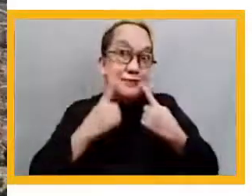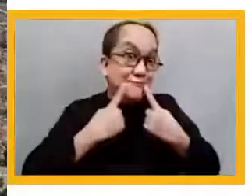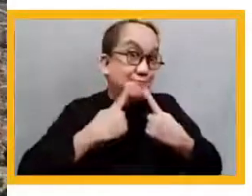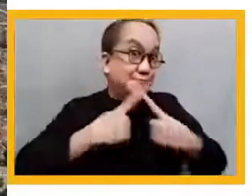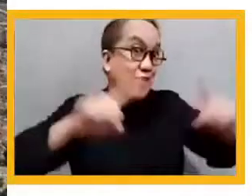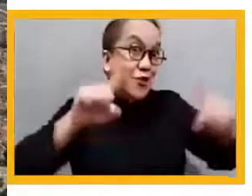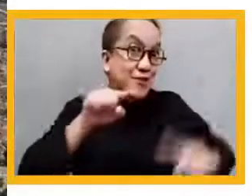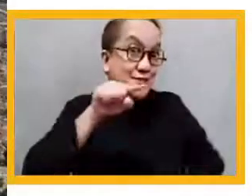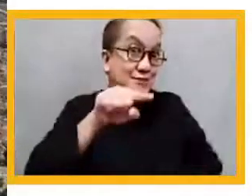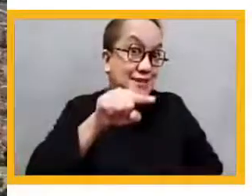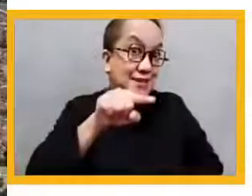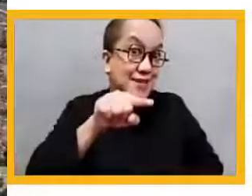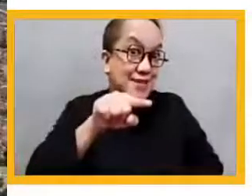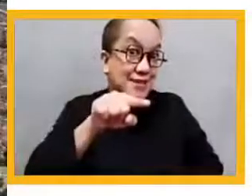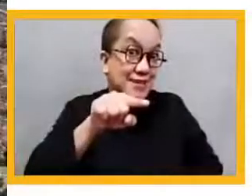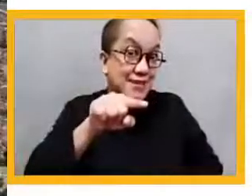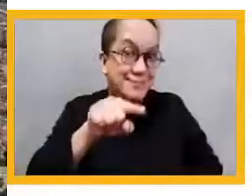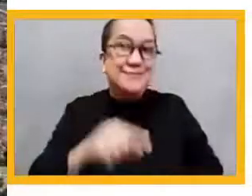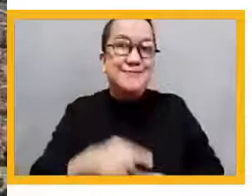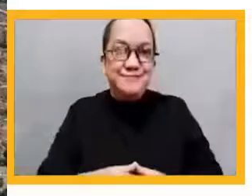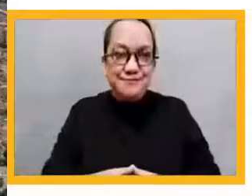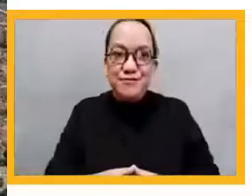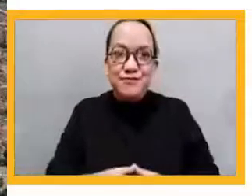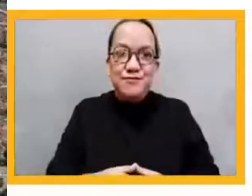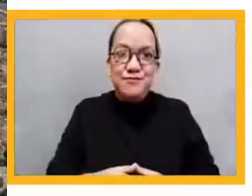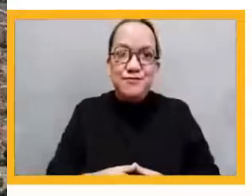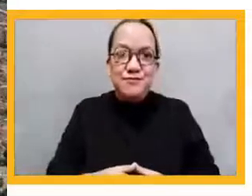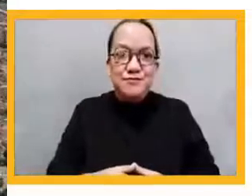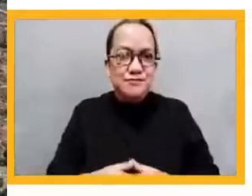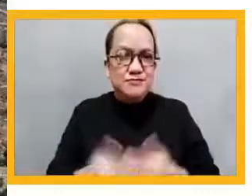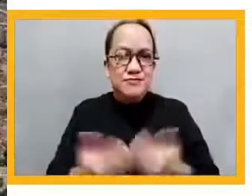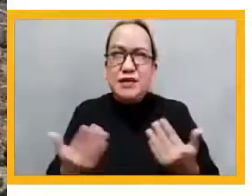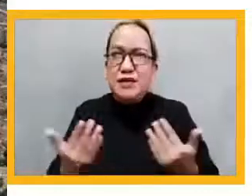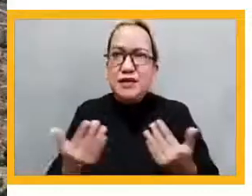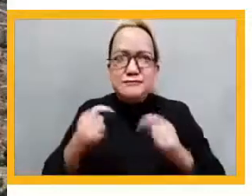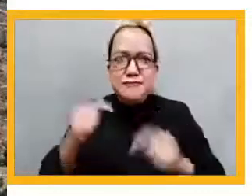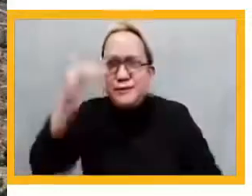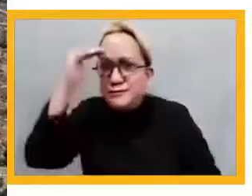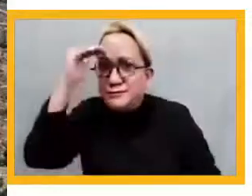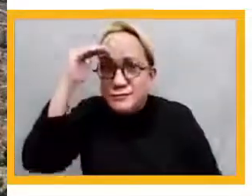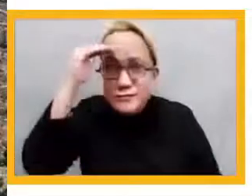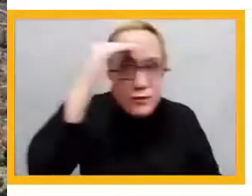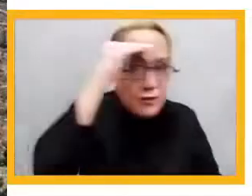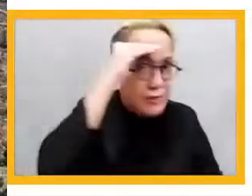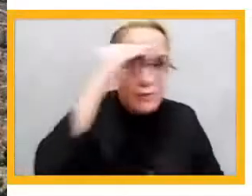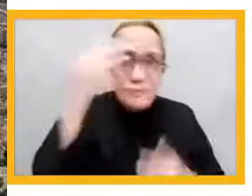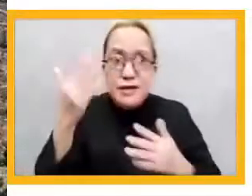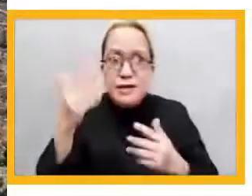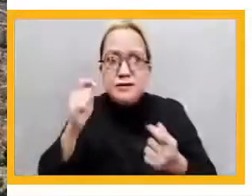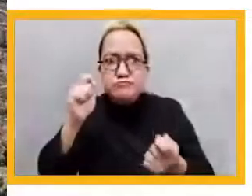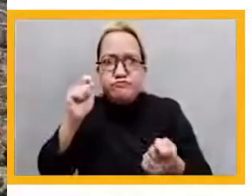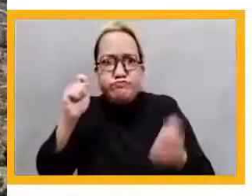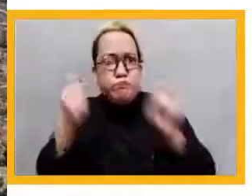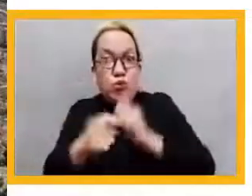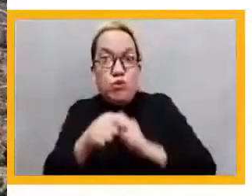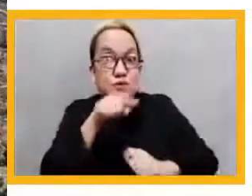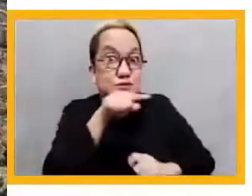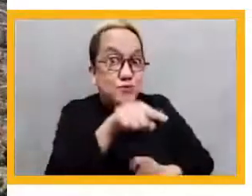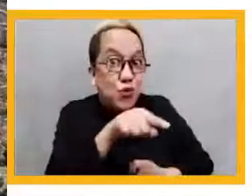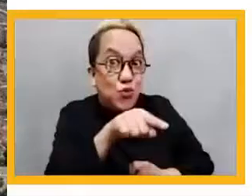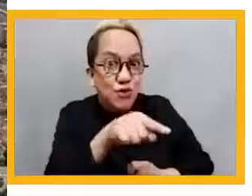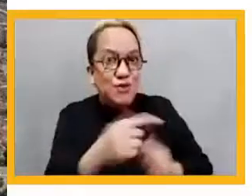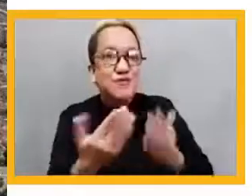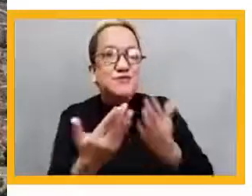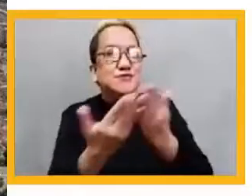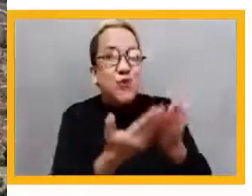outset. If we wanted to have changes with the children, we also had to make changes with the teachers, the way of working with the teachers, the way of working with the